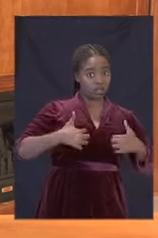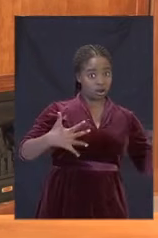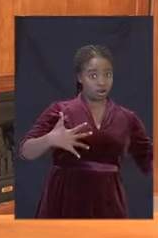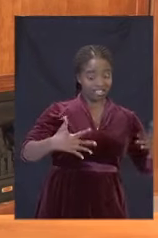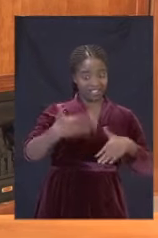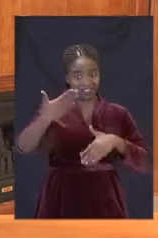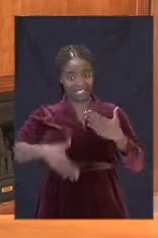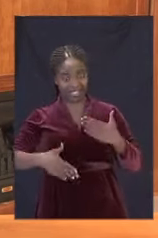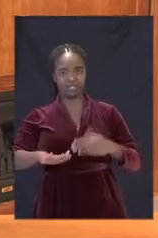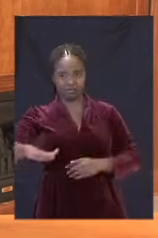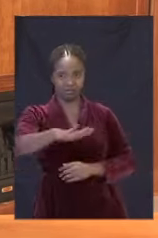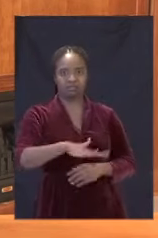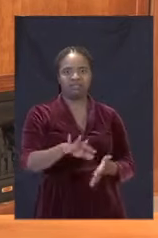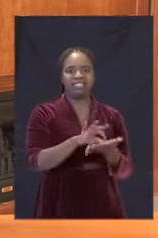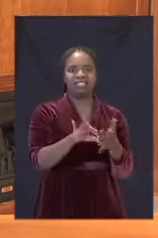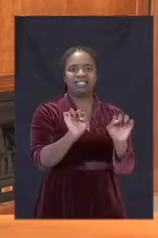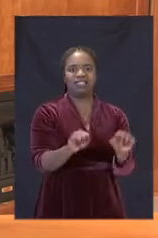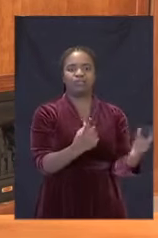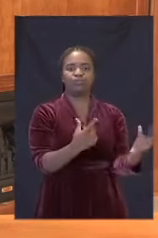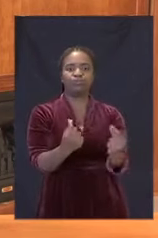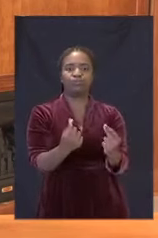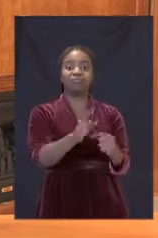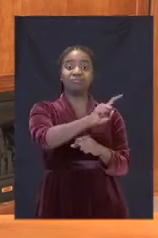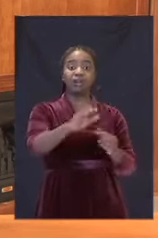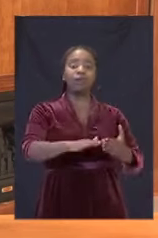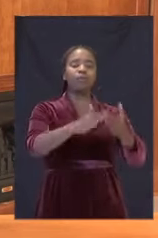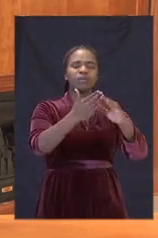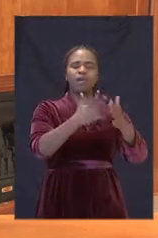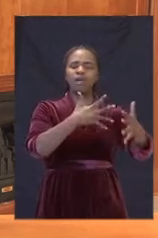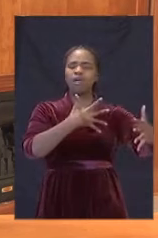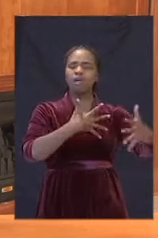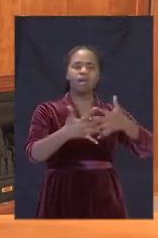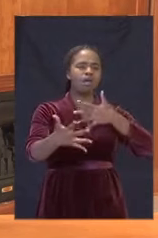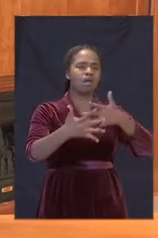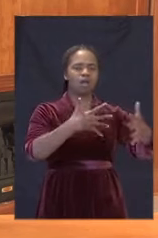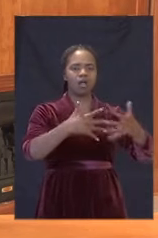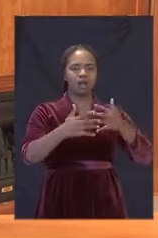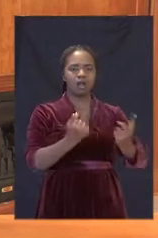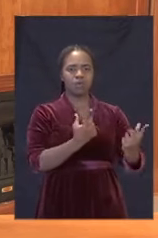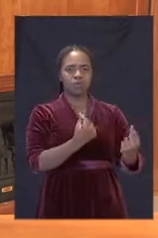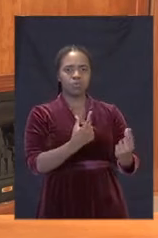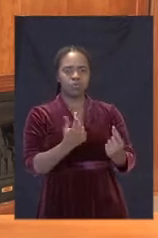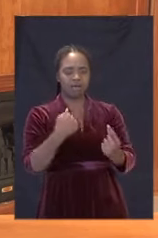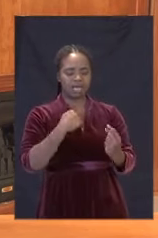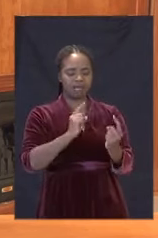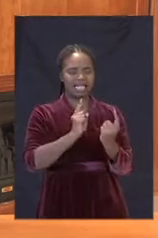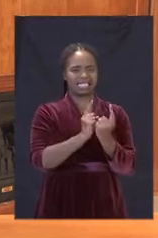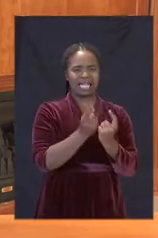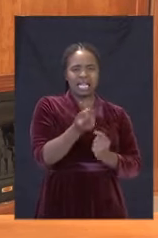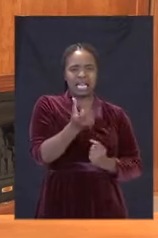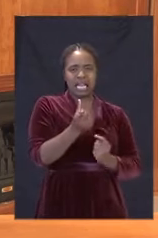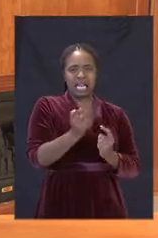Our faith communities must ensure that any religious rituals that carry even the